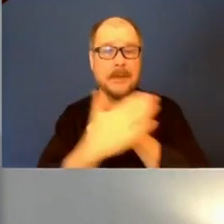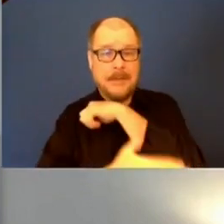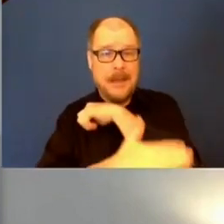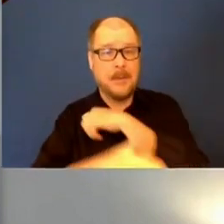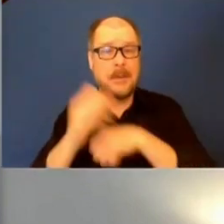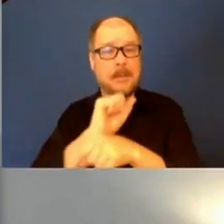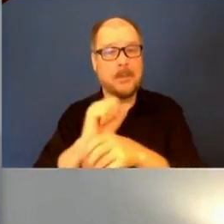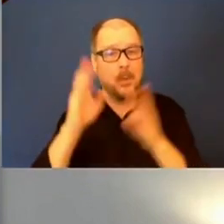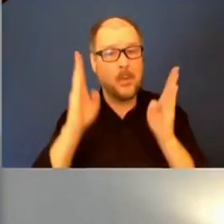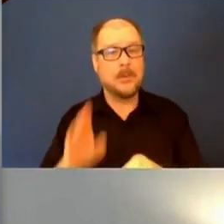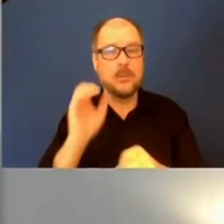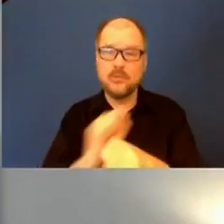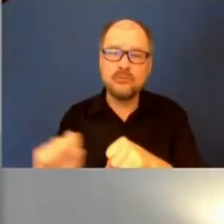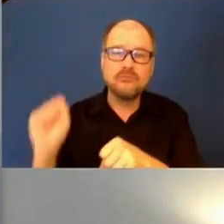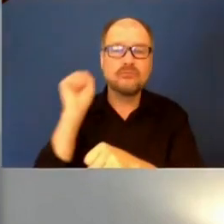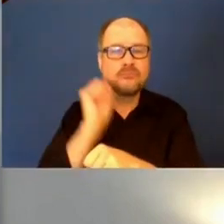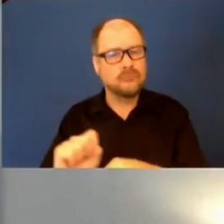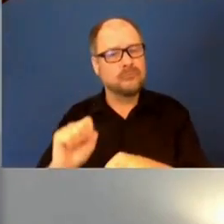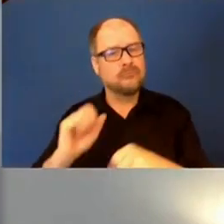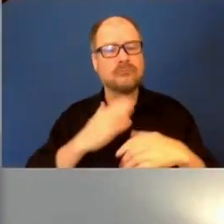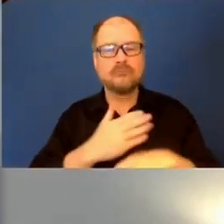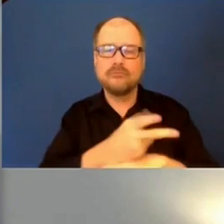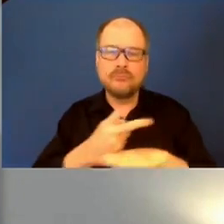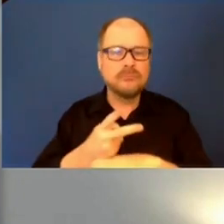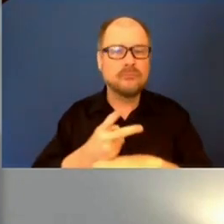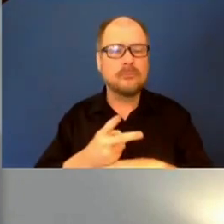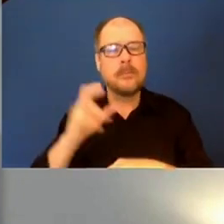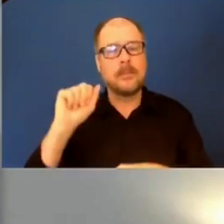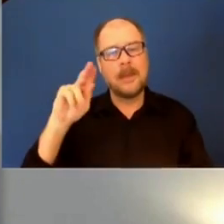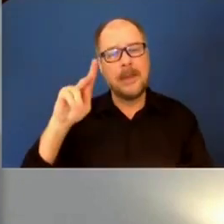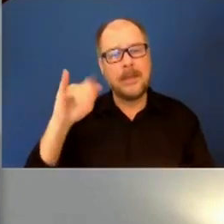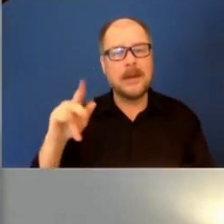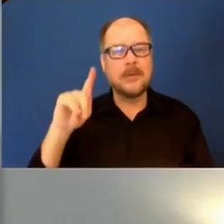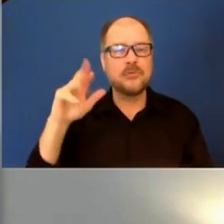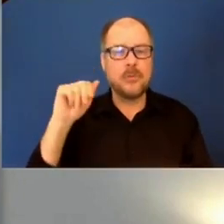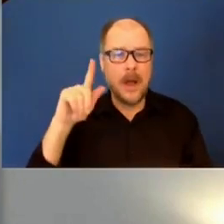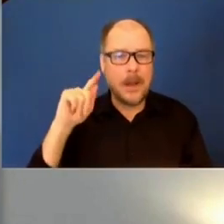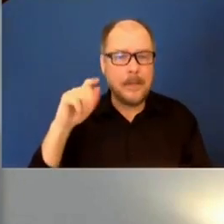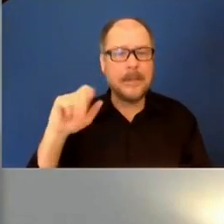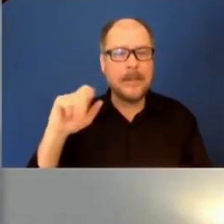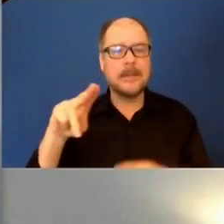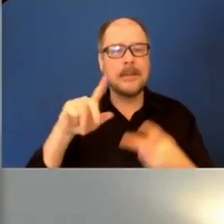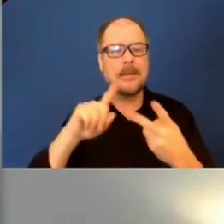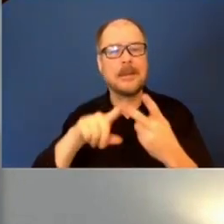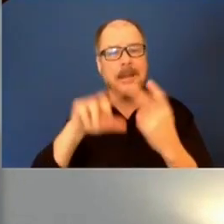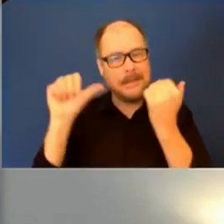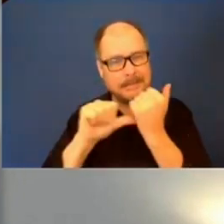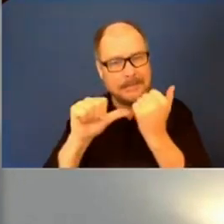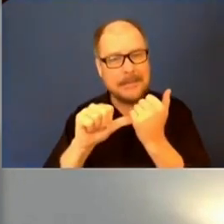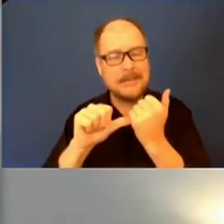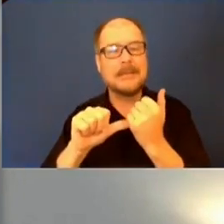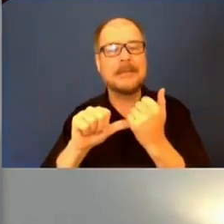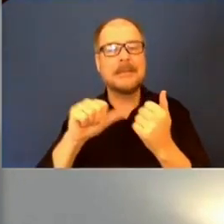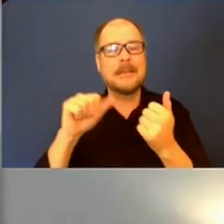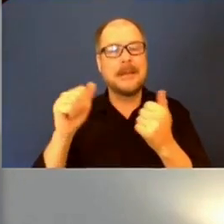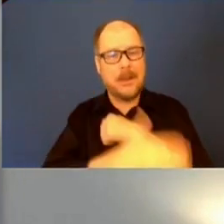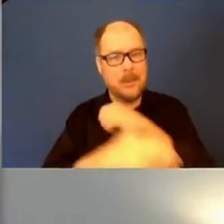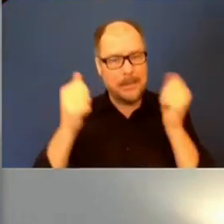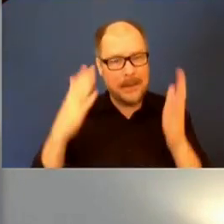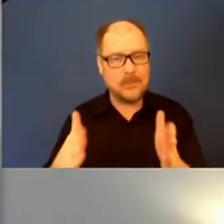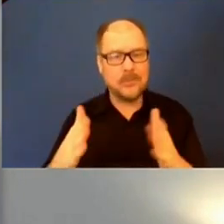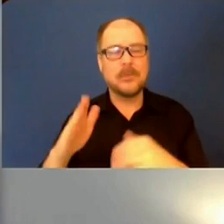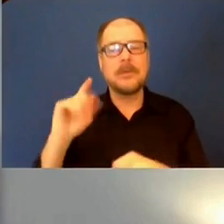been working tirelessly on this effort, including Anthony Trotman, deputy county manager, Karen Pelletier from community support services,